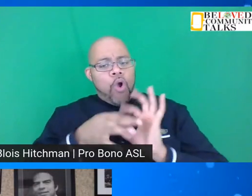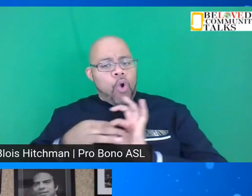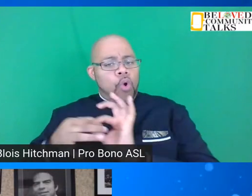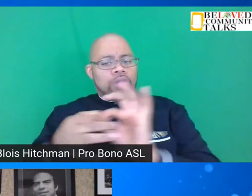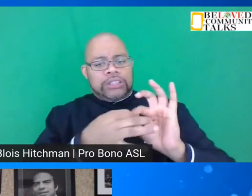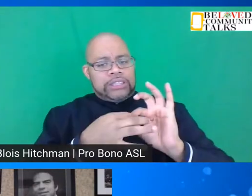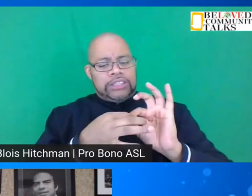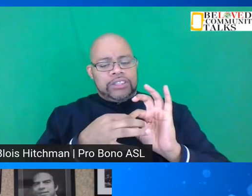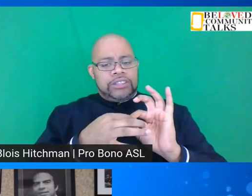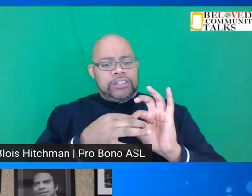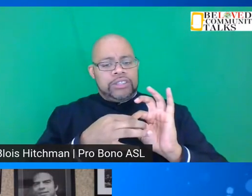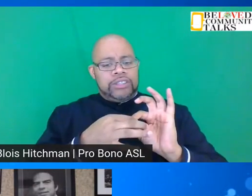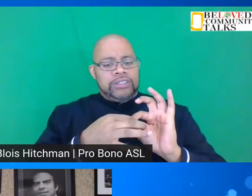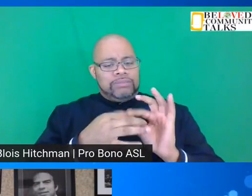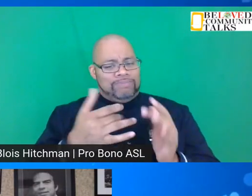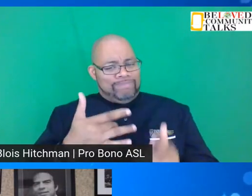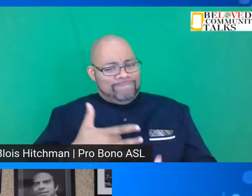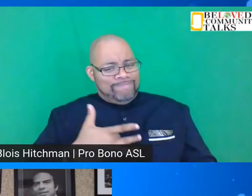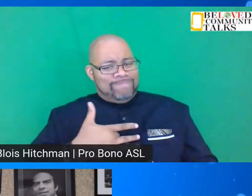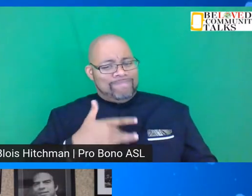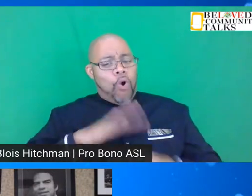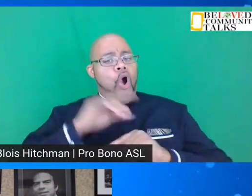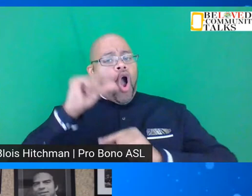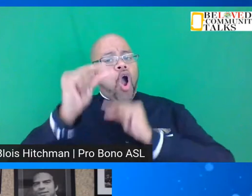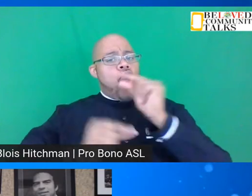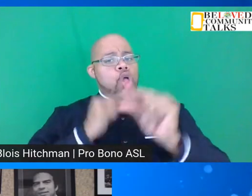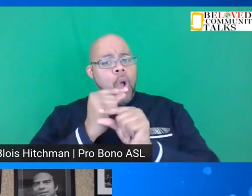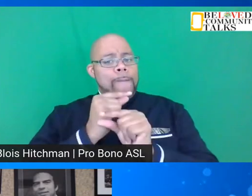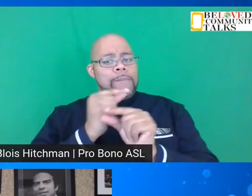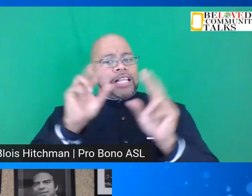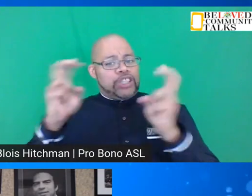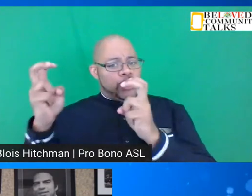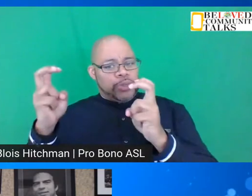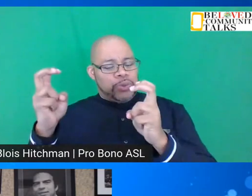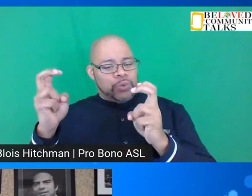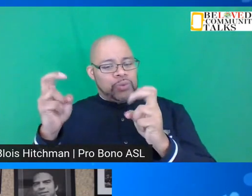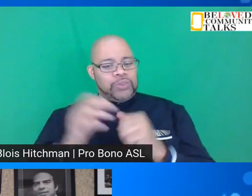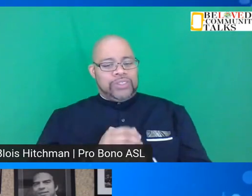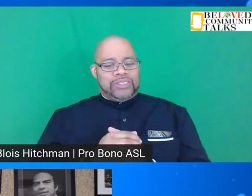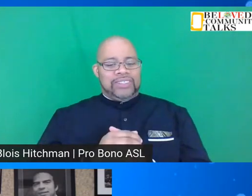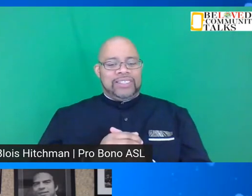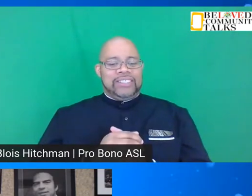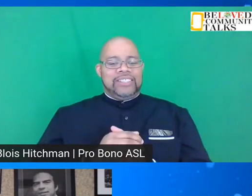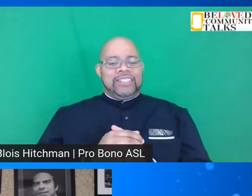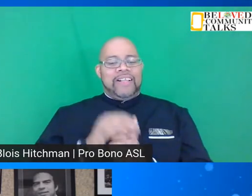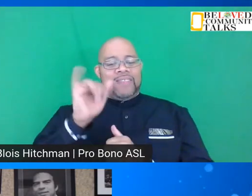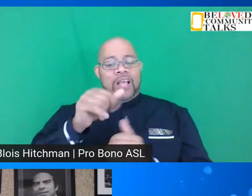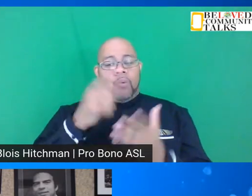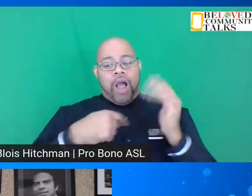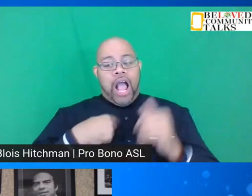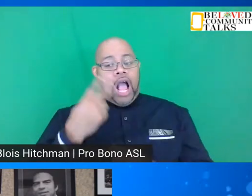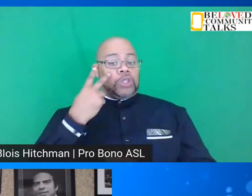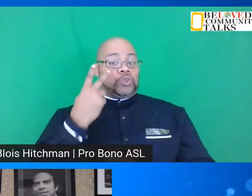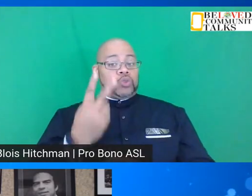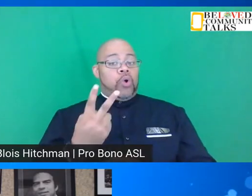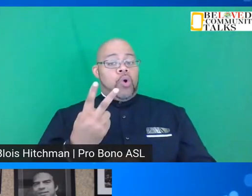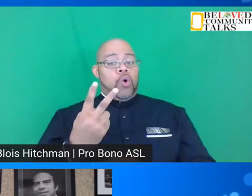conscience on global issues. And that's, I mean, that's what I saw